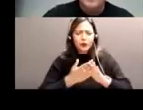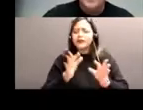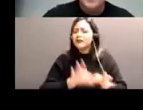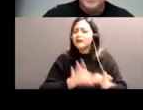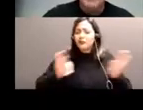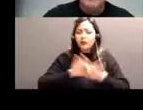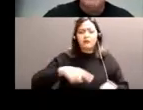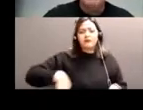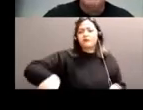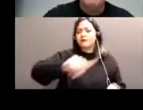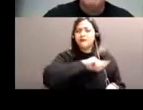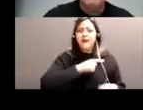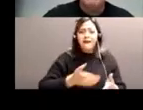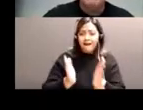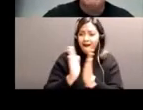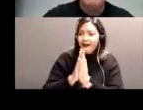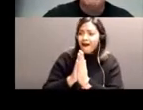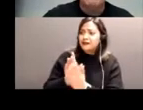So, Deb?